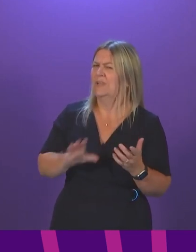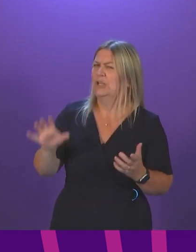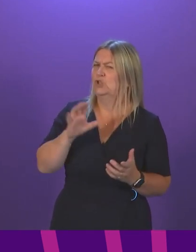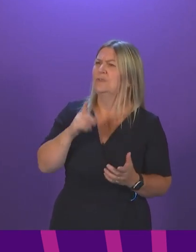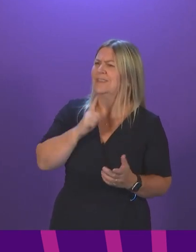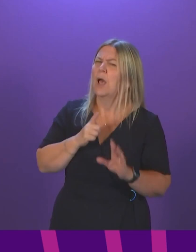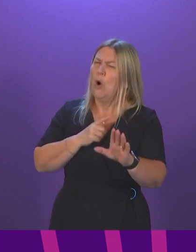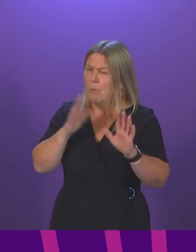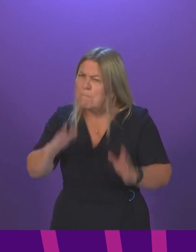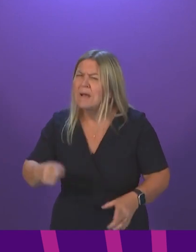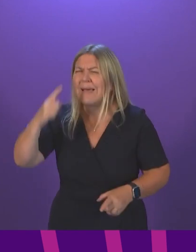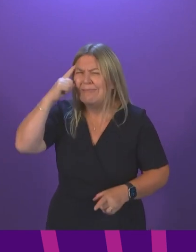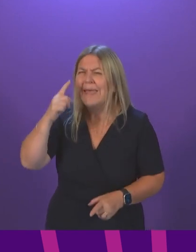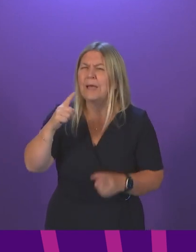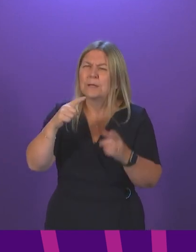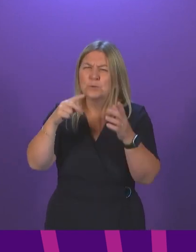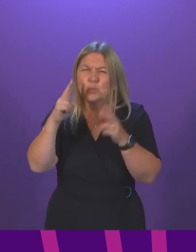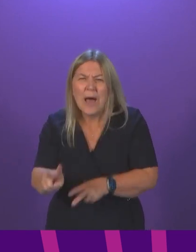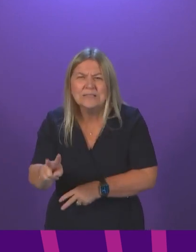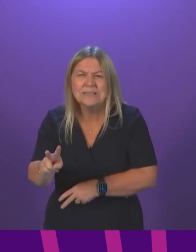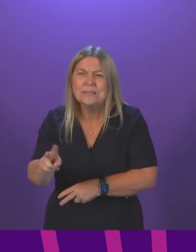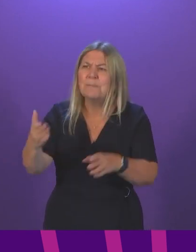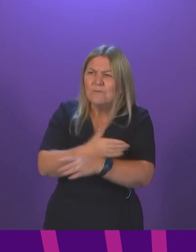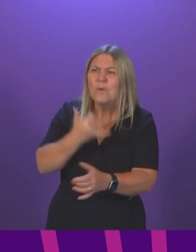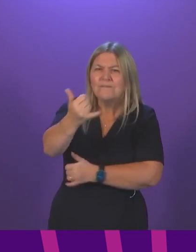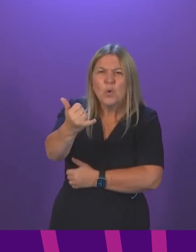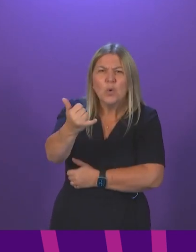think twice before they call an ambulance.